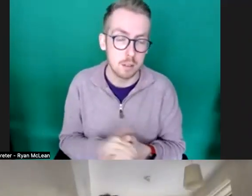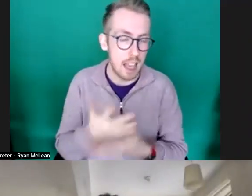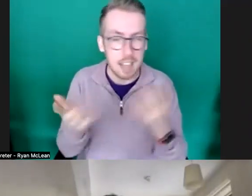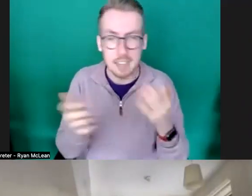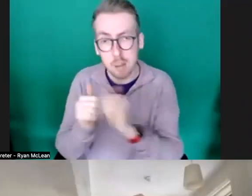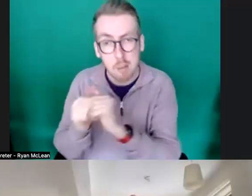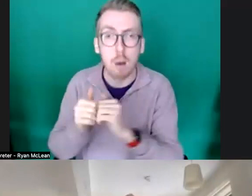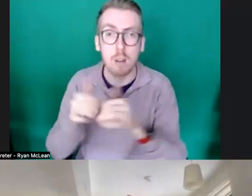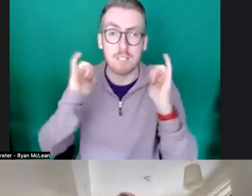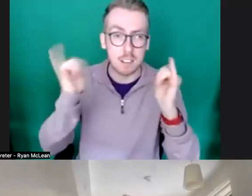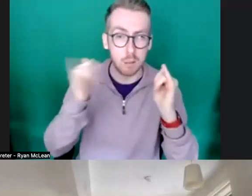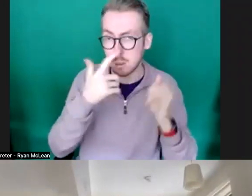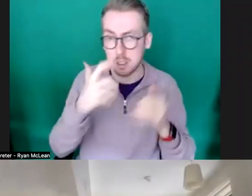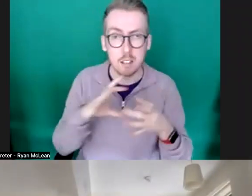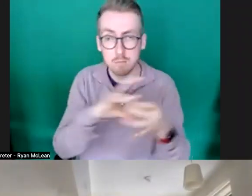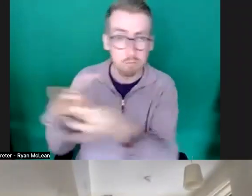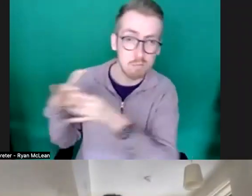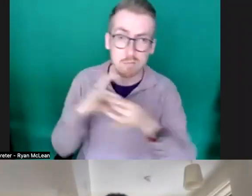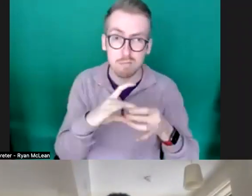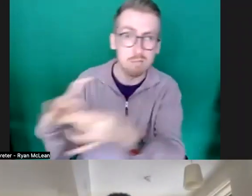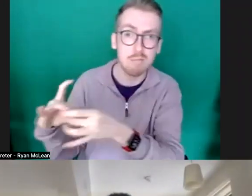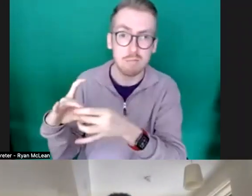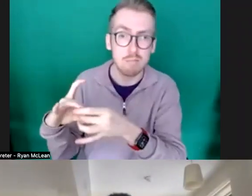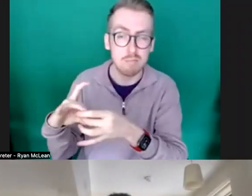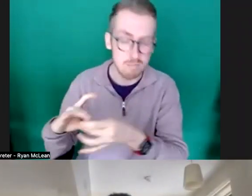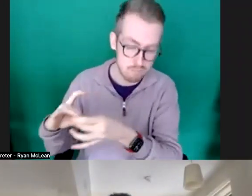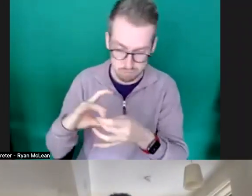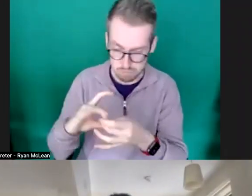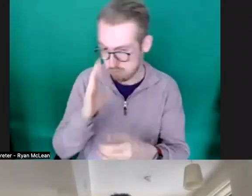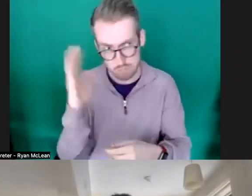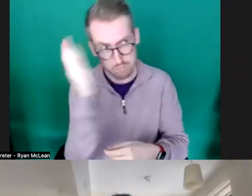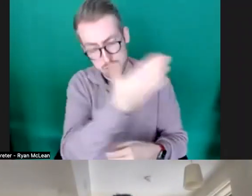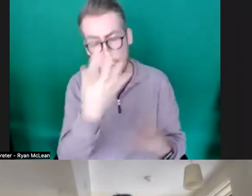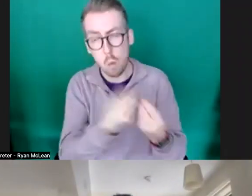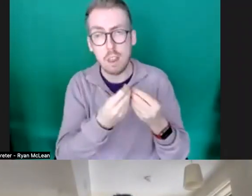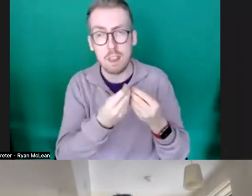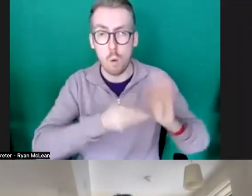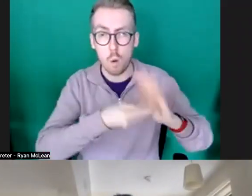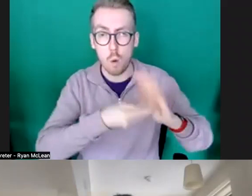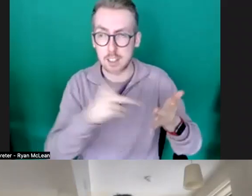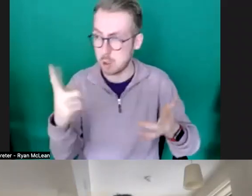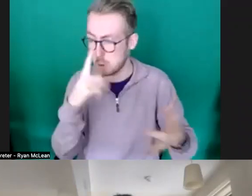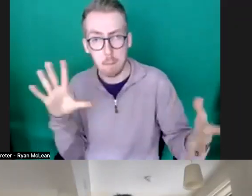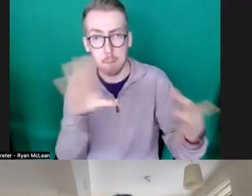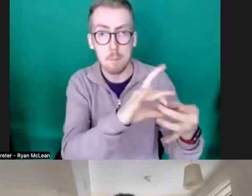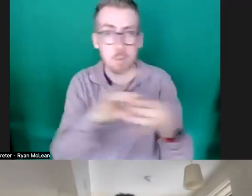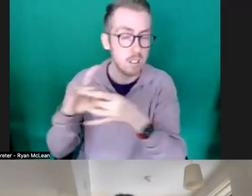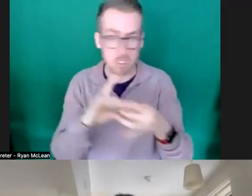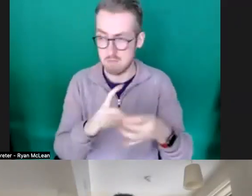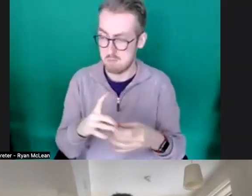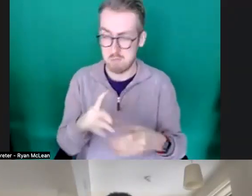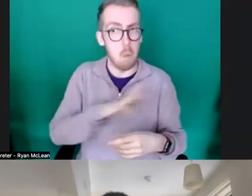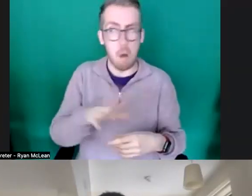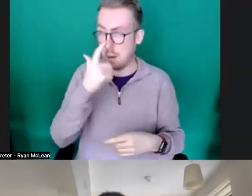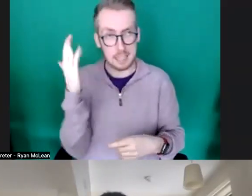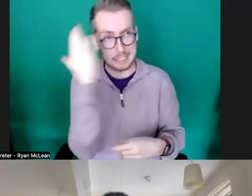as well at any point uh and be trying to build relationships directly with those organizations as well so there's absolutely nothing to prevent you and